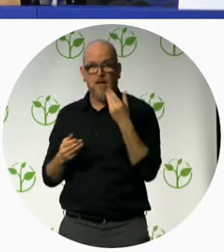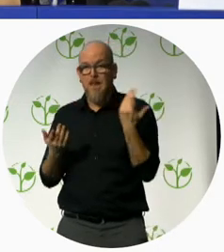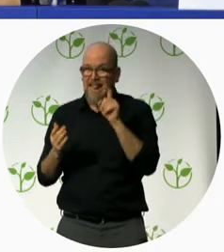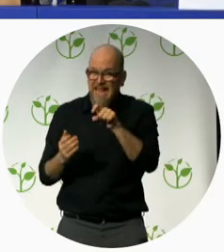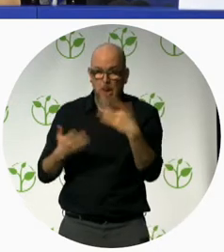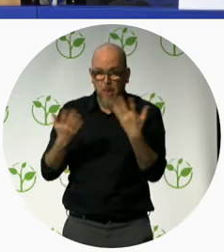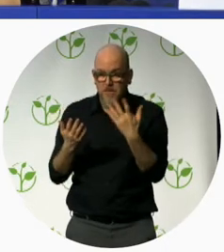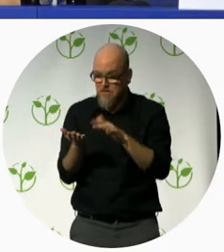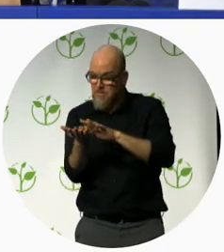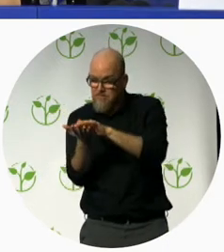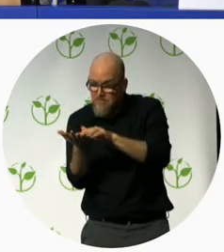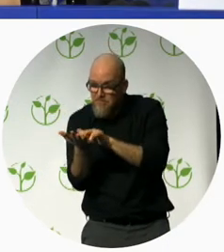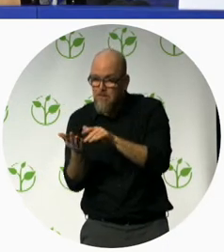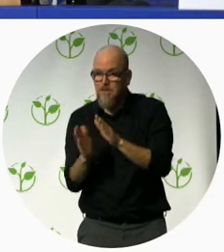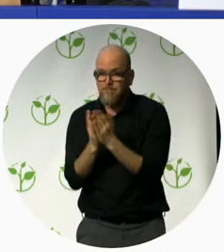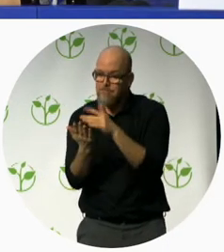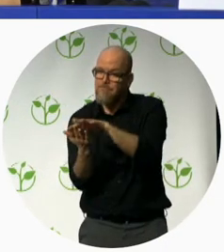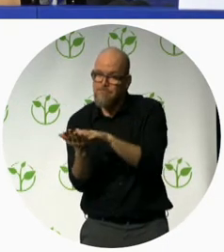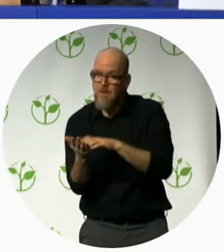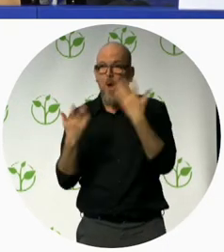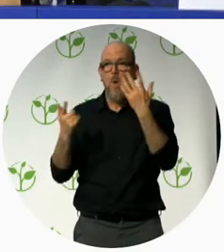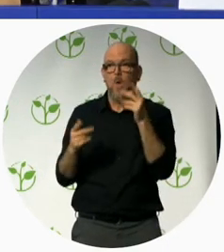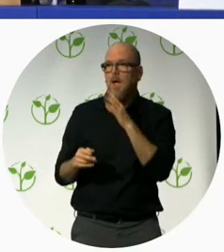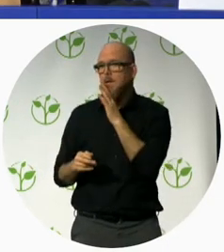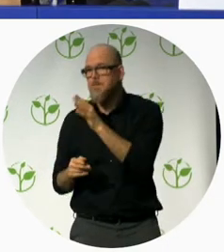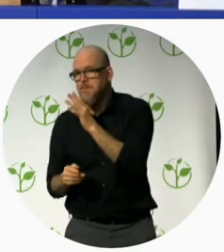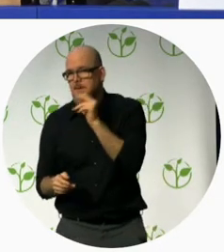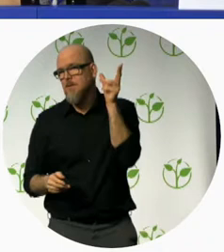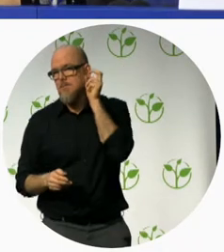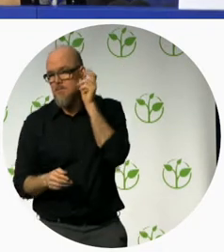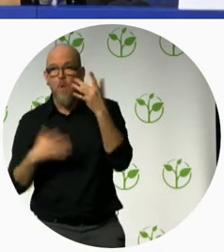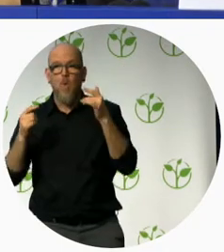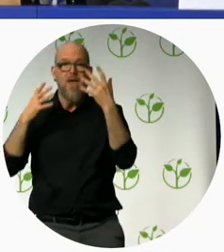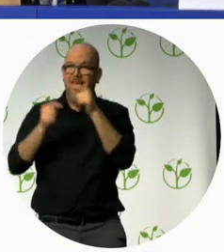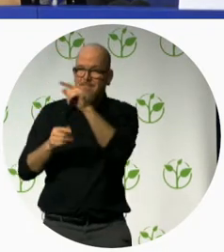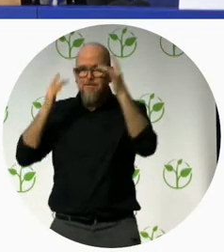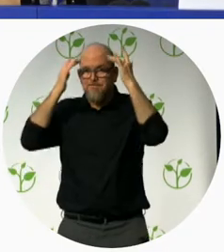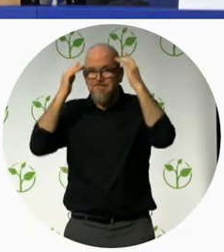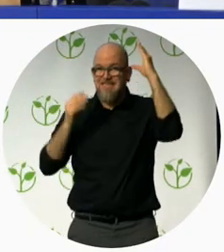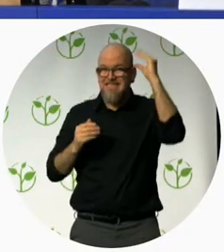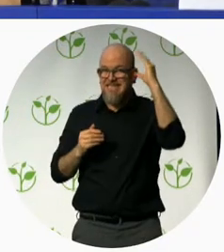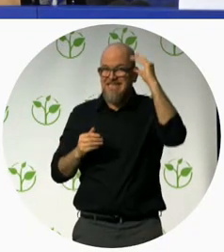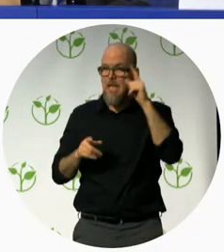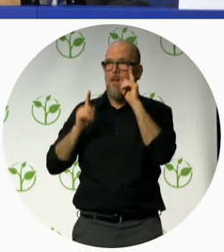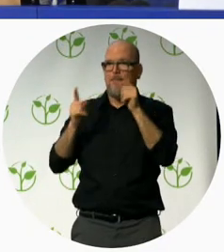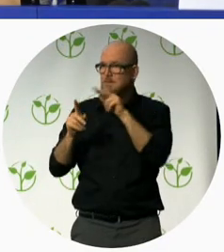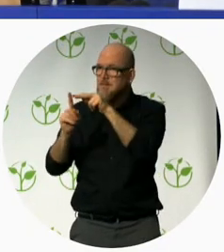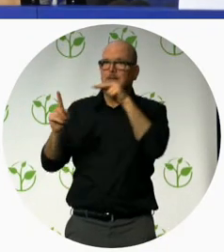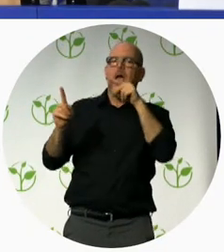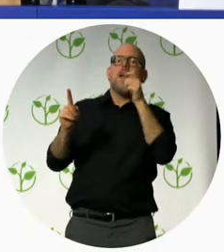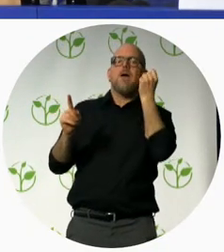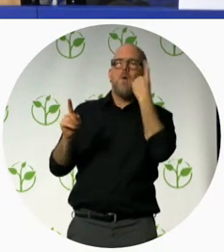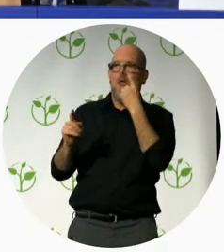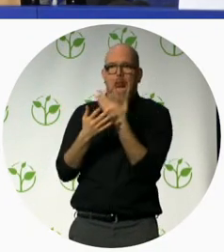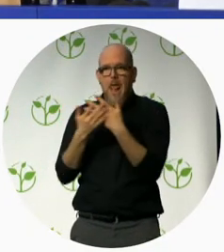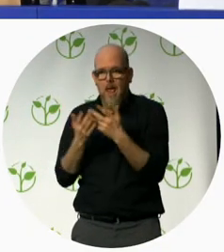patients with cognitive disability will be able to access information in a simplified format as part of